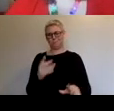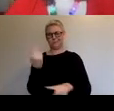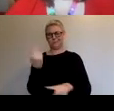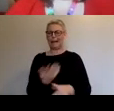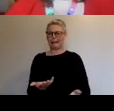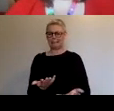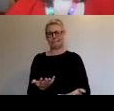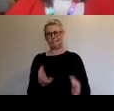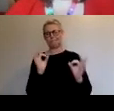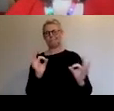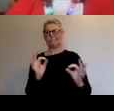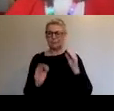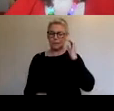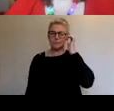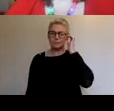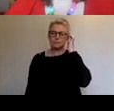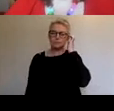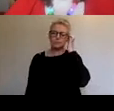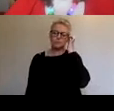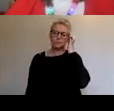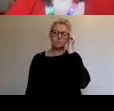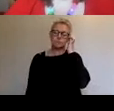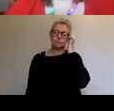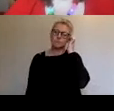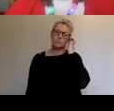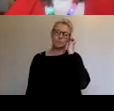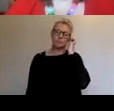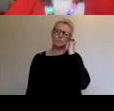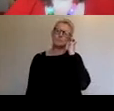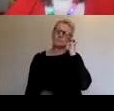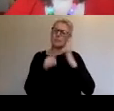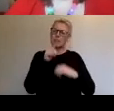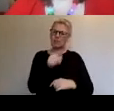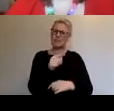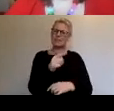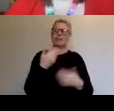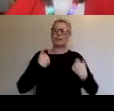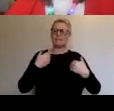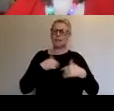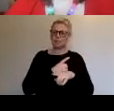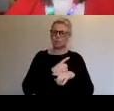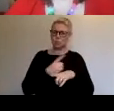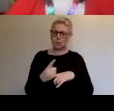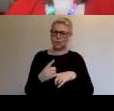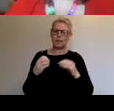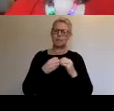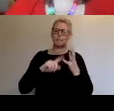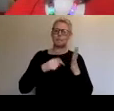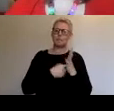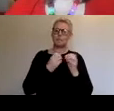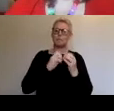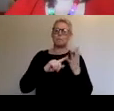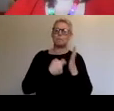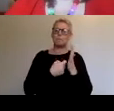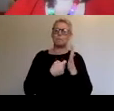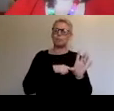And then actually Fashion Week was really fascinating this year. Burberry became the first fashion brand to team up with Twitch, which was